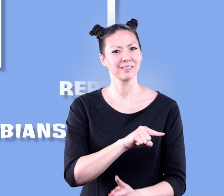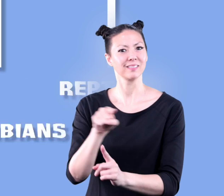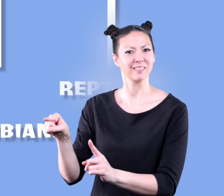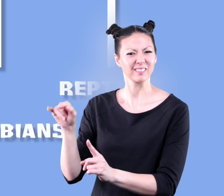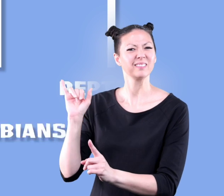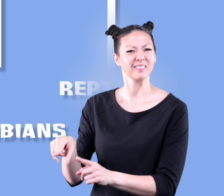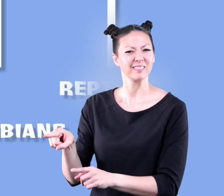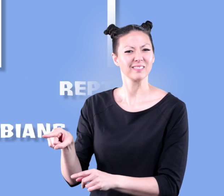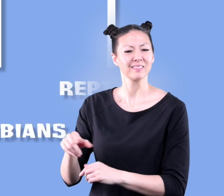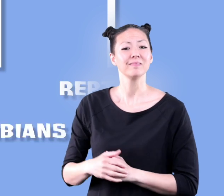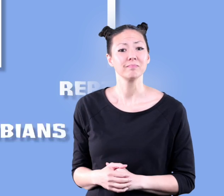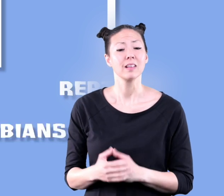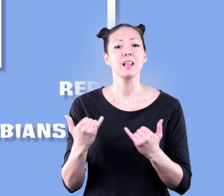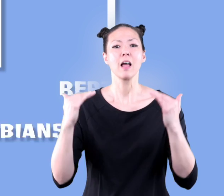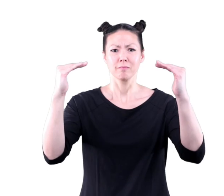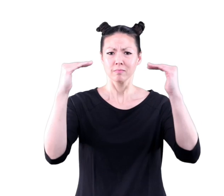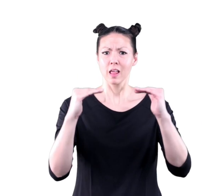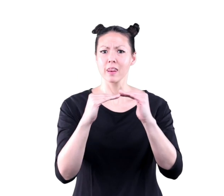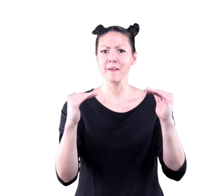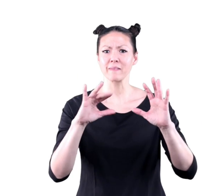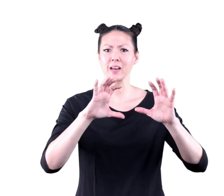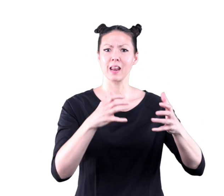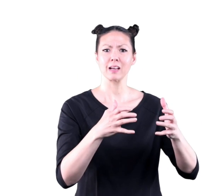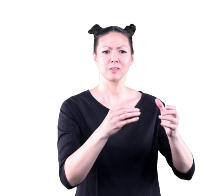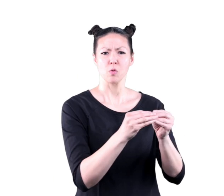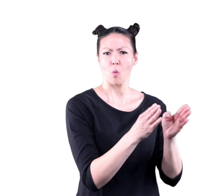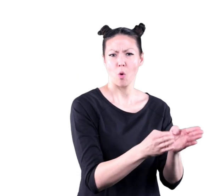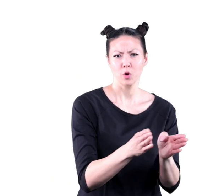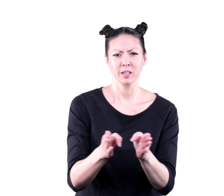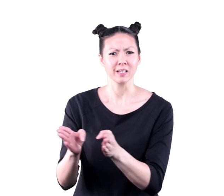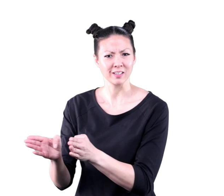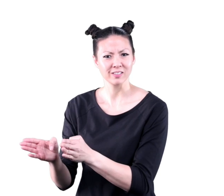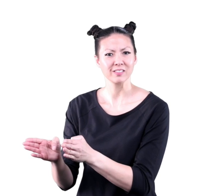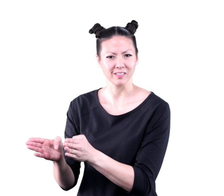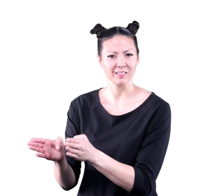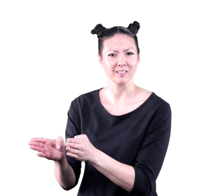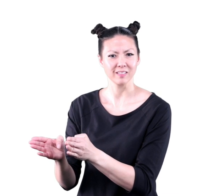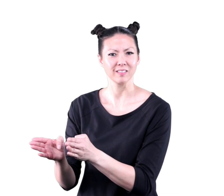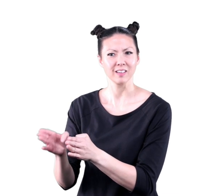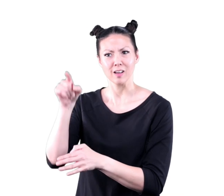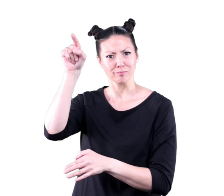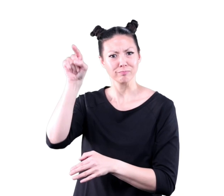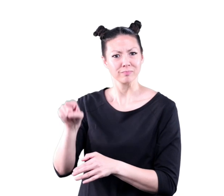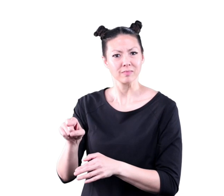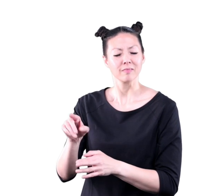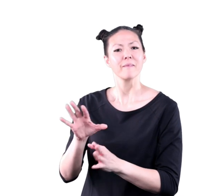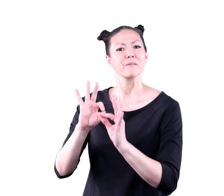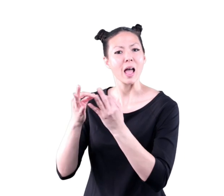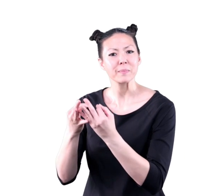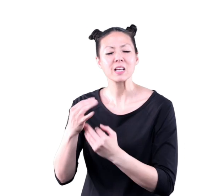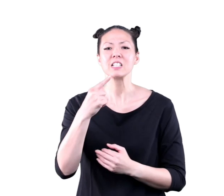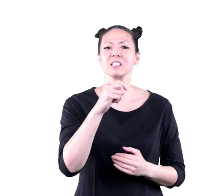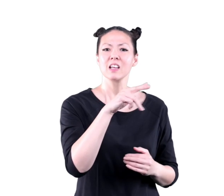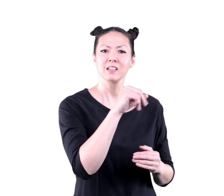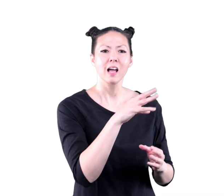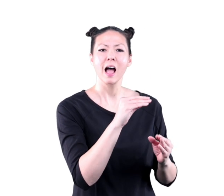reptiles each level after class order family